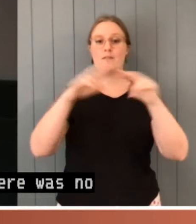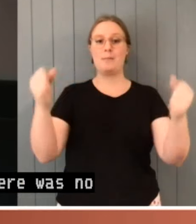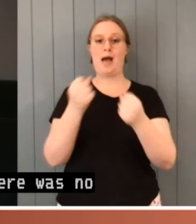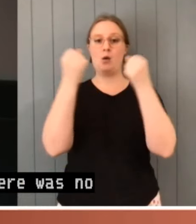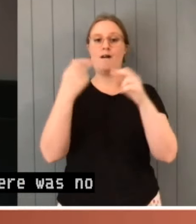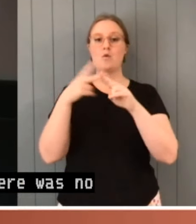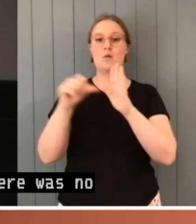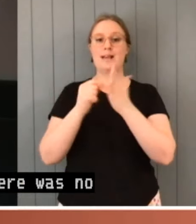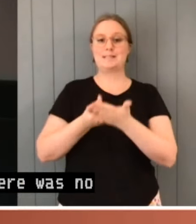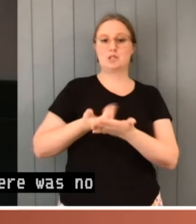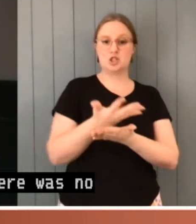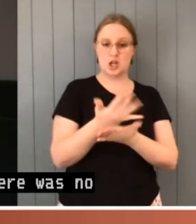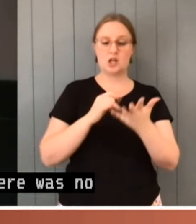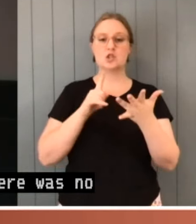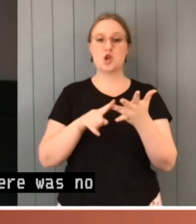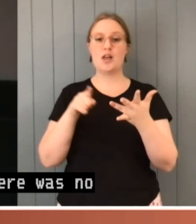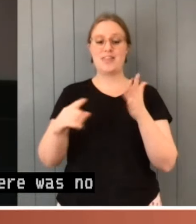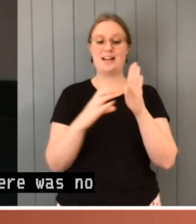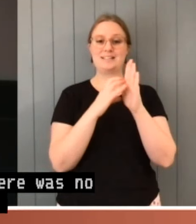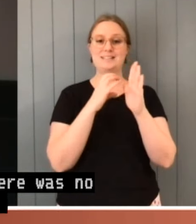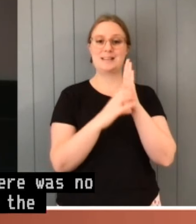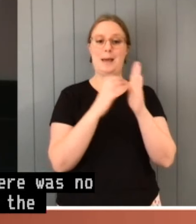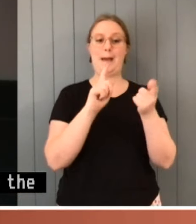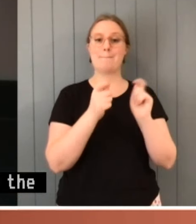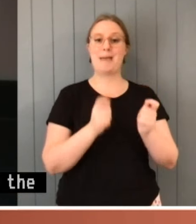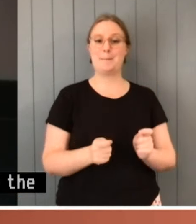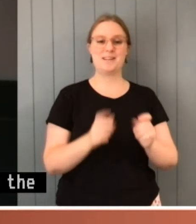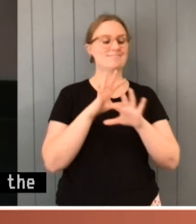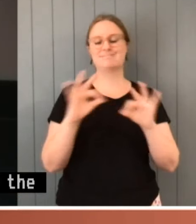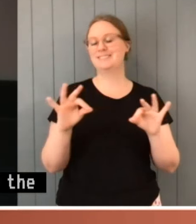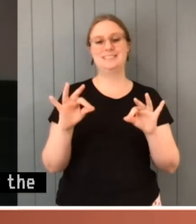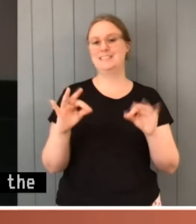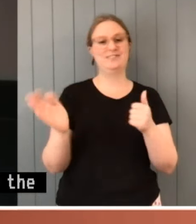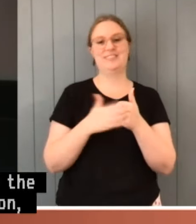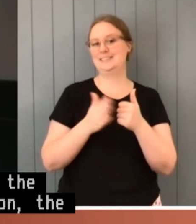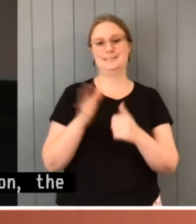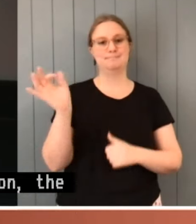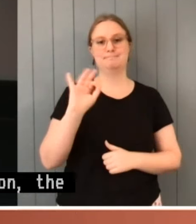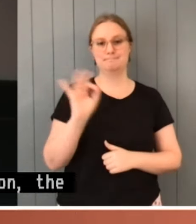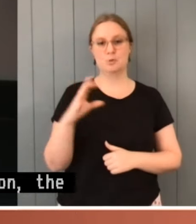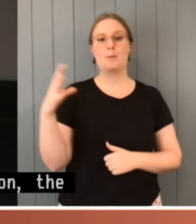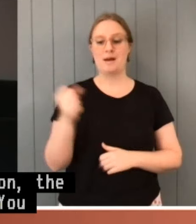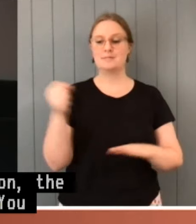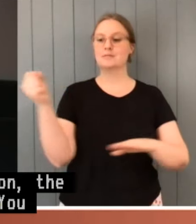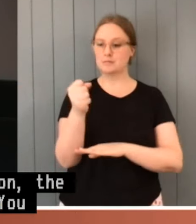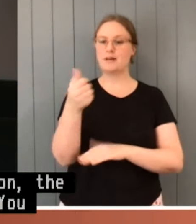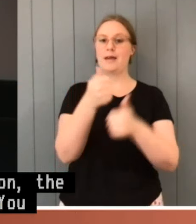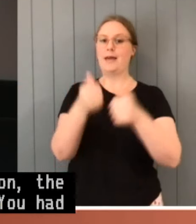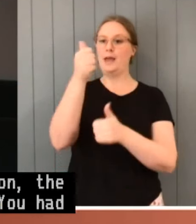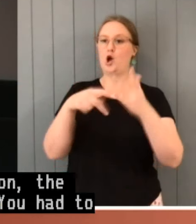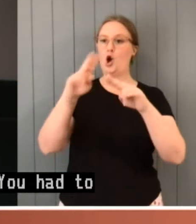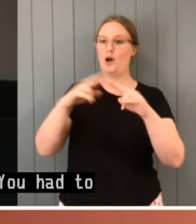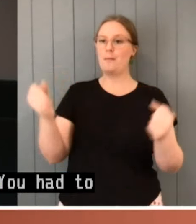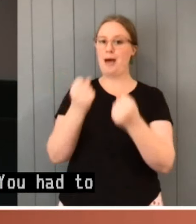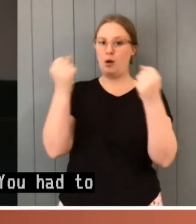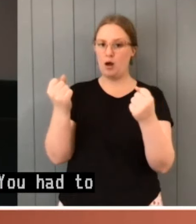that section, the amendment, did not fix it. You had to have a head of power to plug into that amendment.